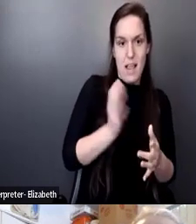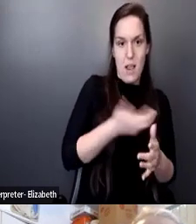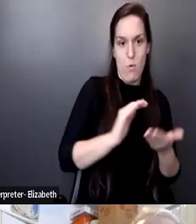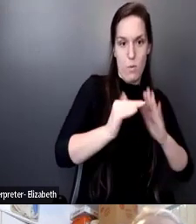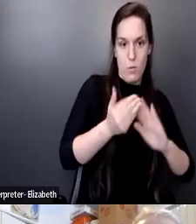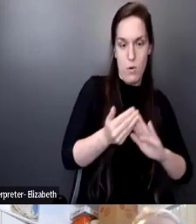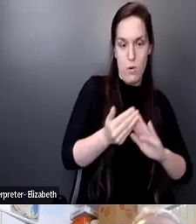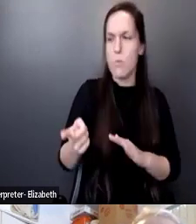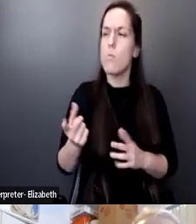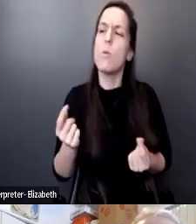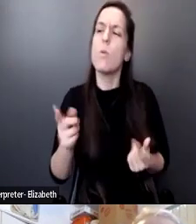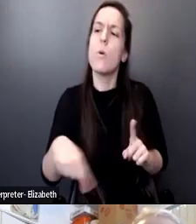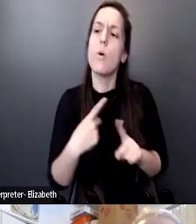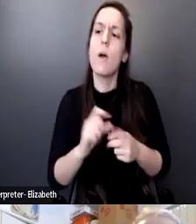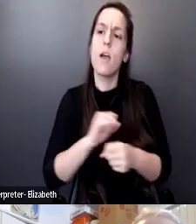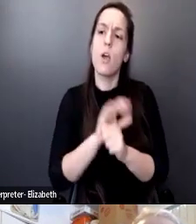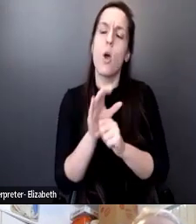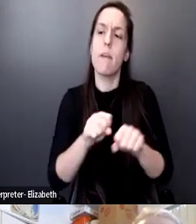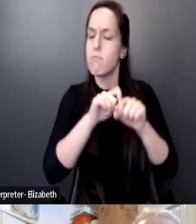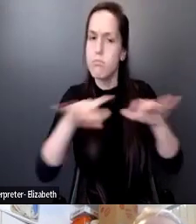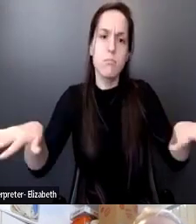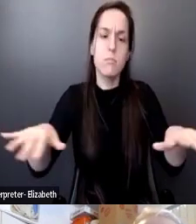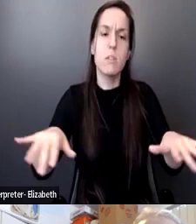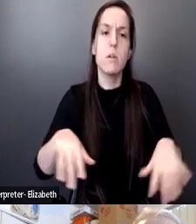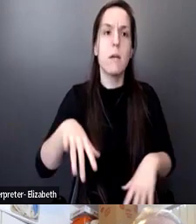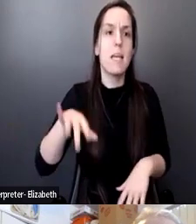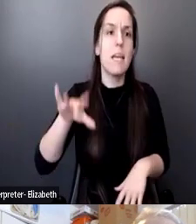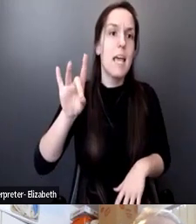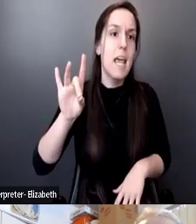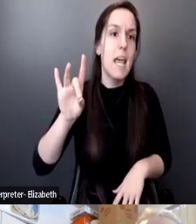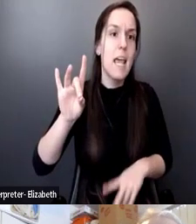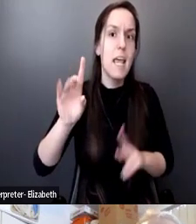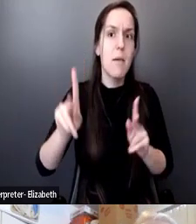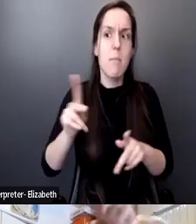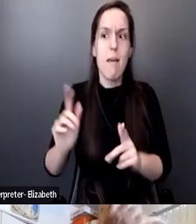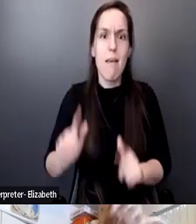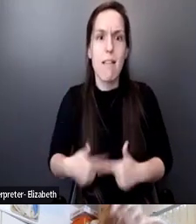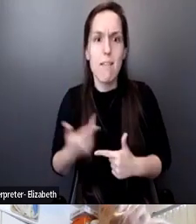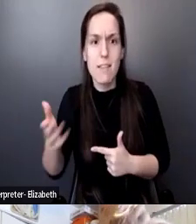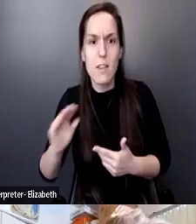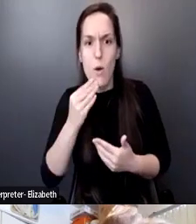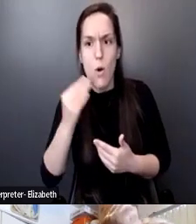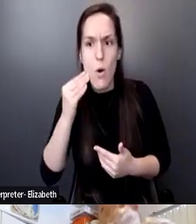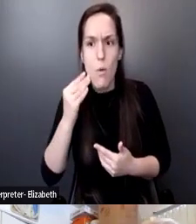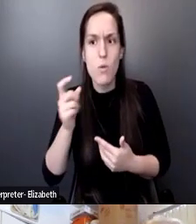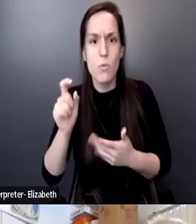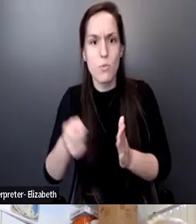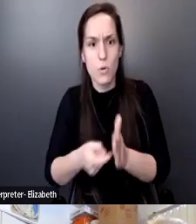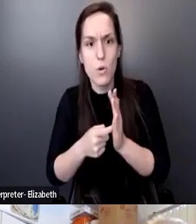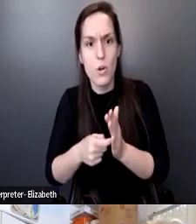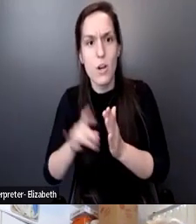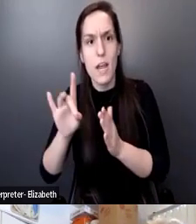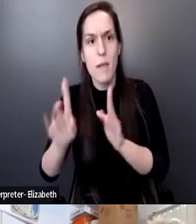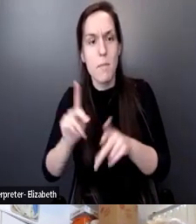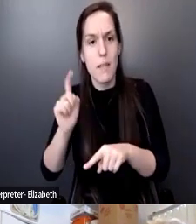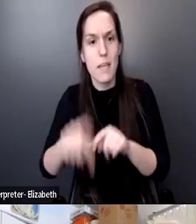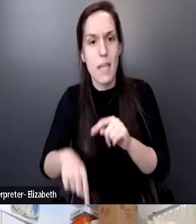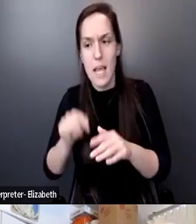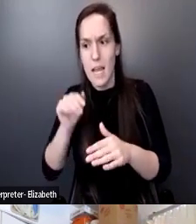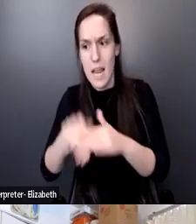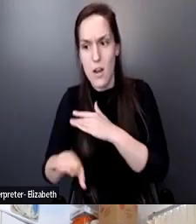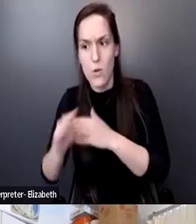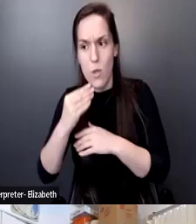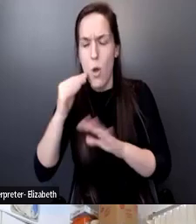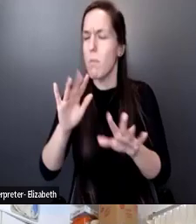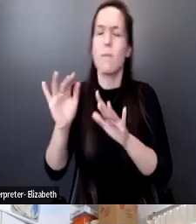when, you know, there's a COVID outbreak and there's, you know, eight attendants in and out of the home and you can't go without attendance, period, and, you know, just some very